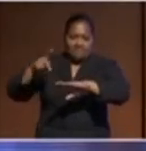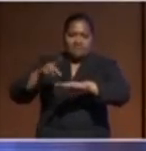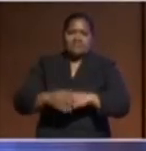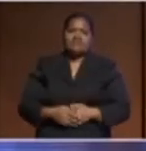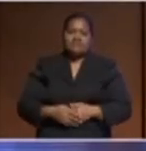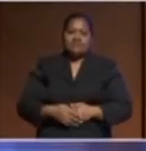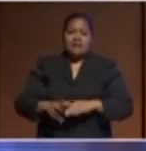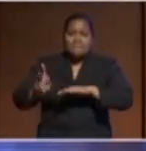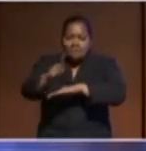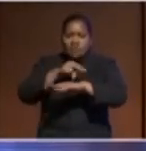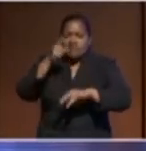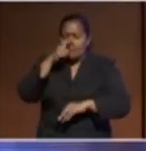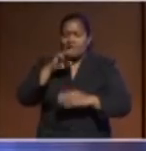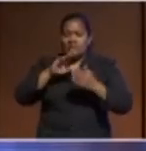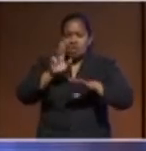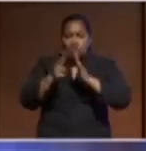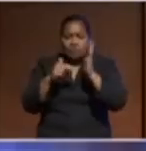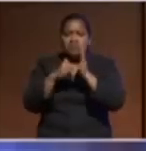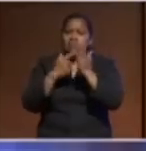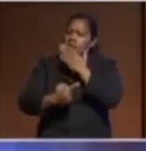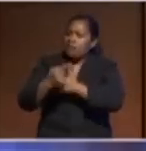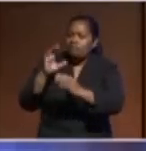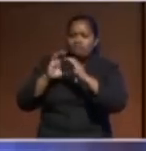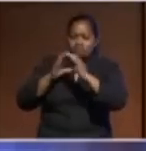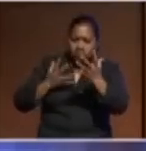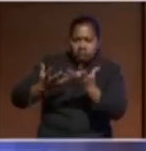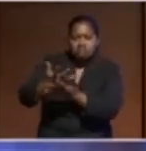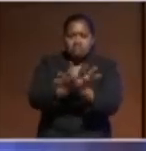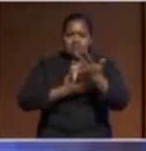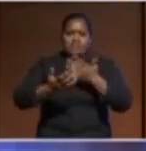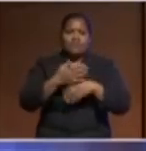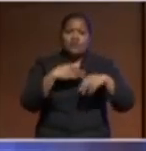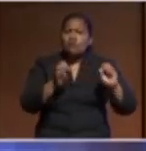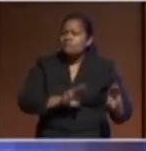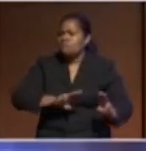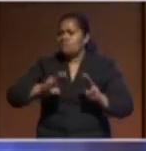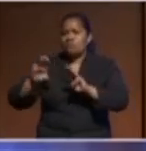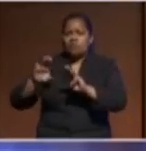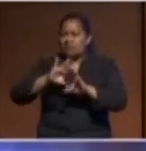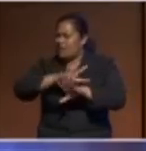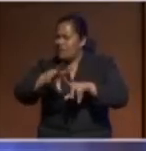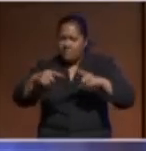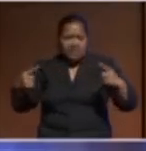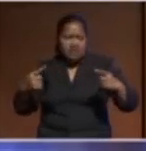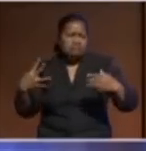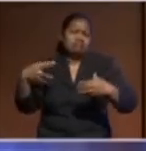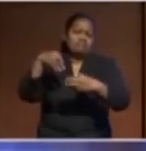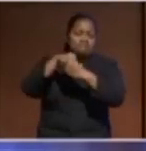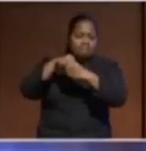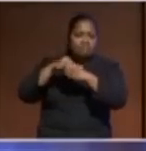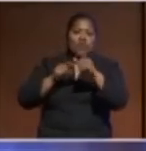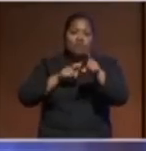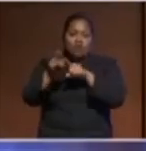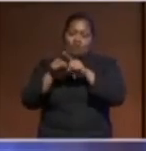everything that means the good, the bad, the ugly, migration, dawn raids, everything. Learning our history helps us anchor